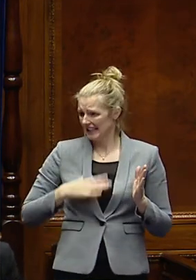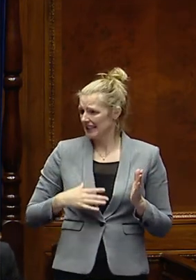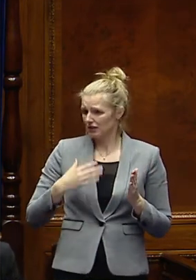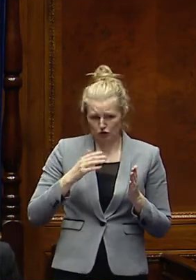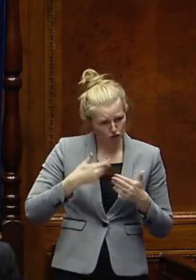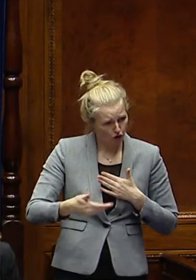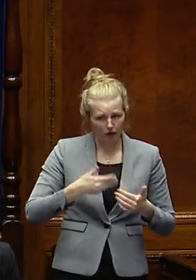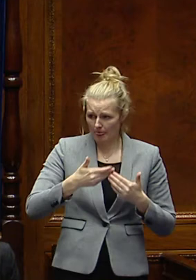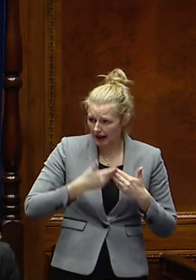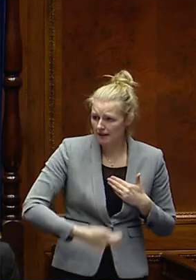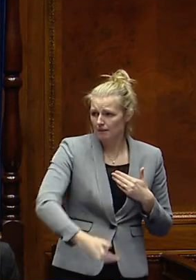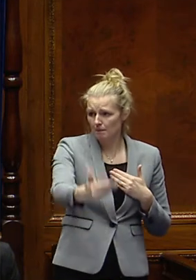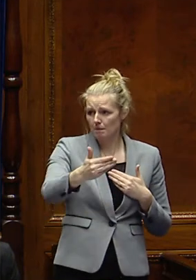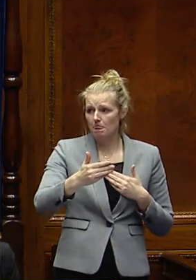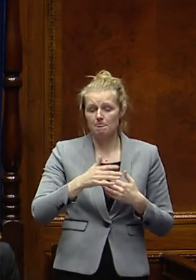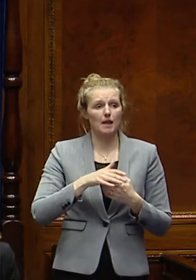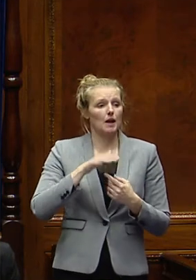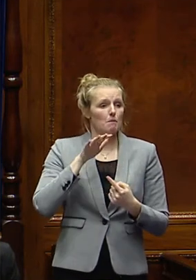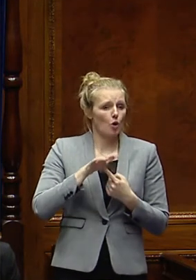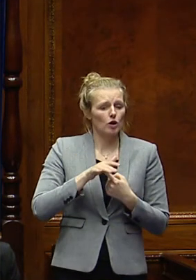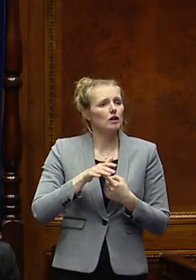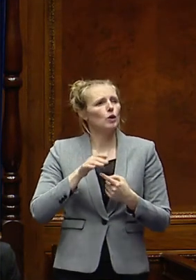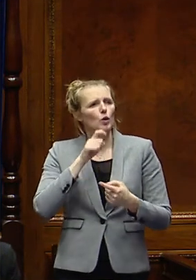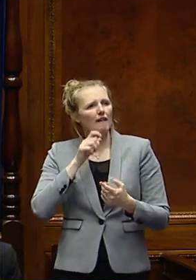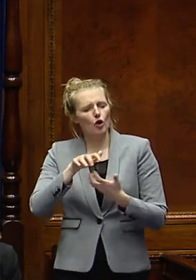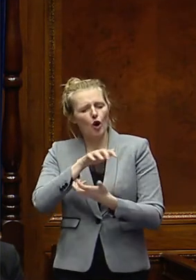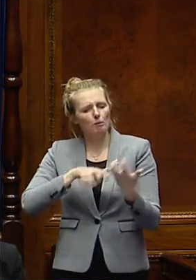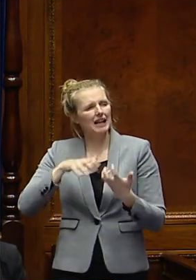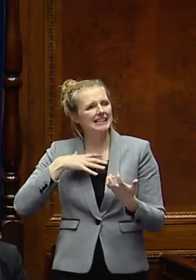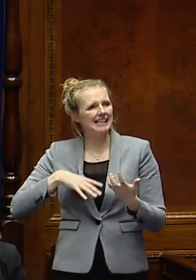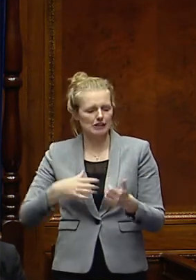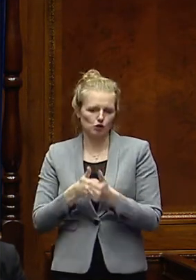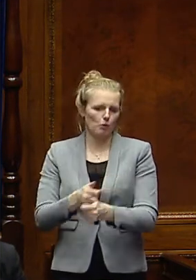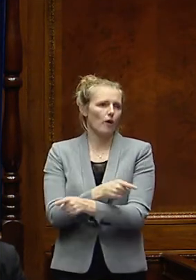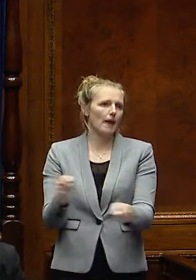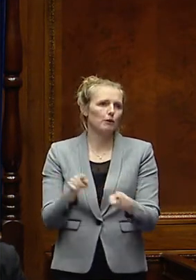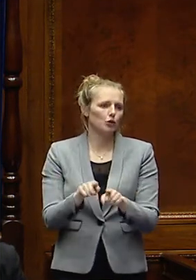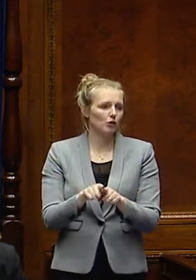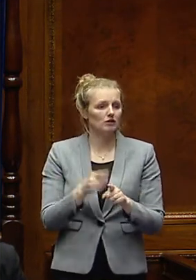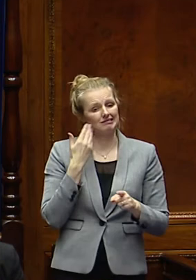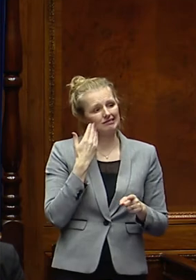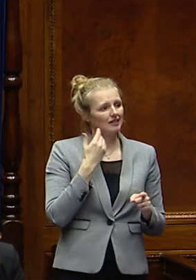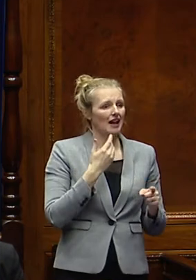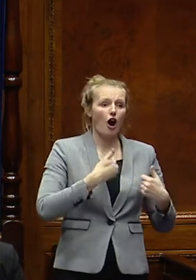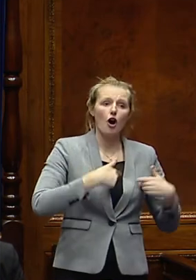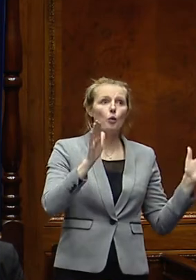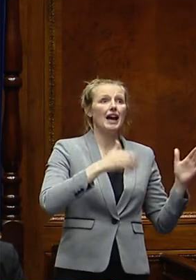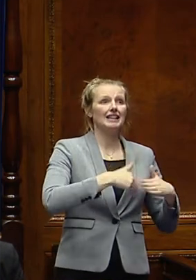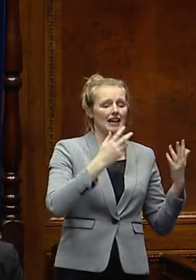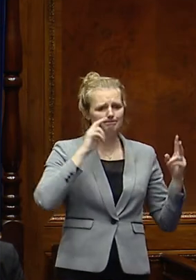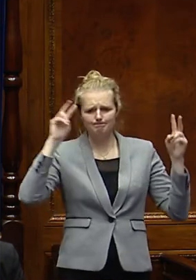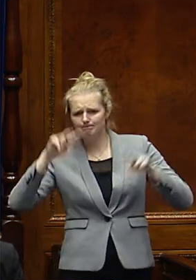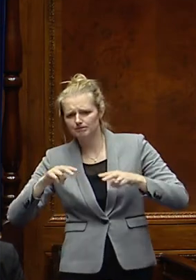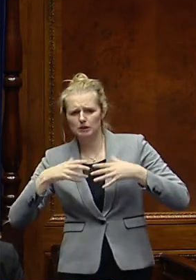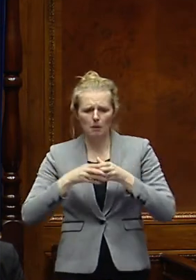time ahead and I suppose supporting those with complex needs and that's where even at the Executive Away Day a couple of weeks ago looking at the Department of